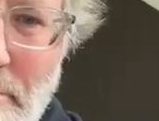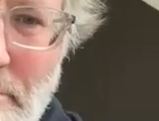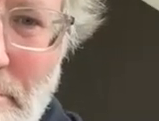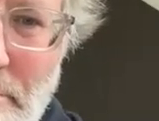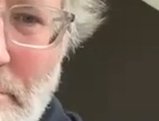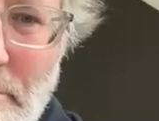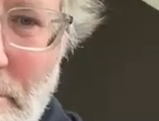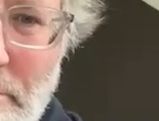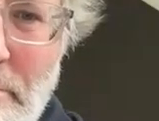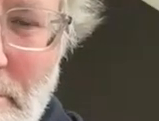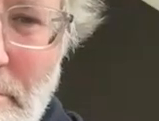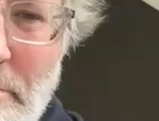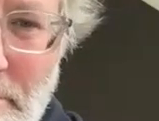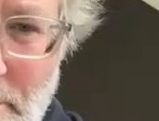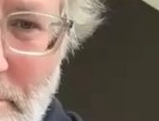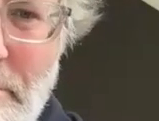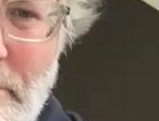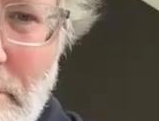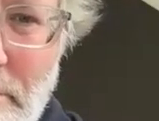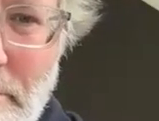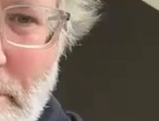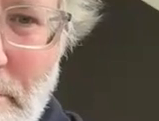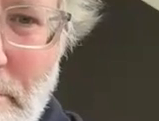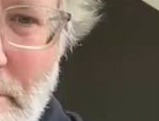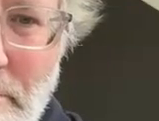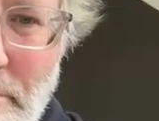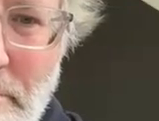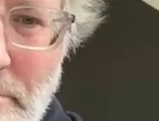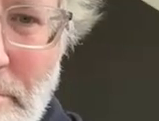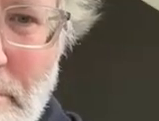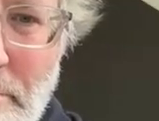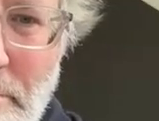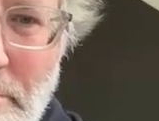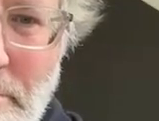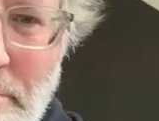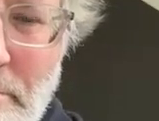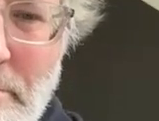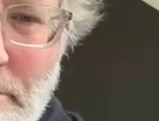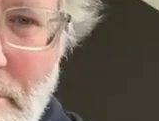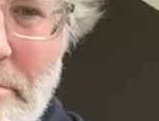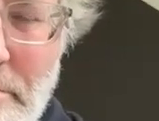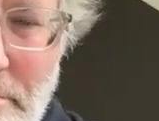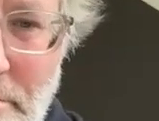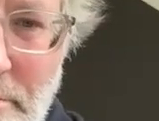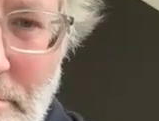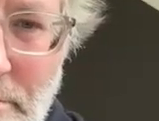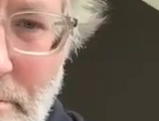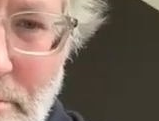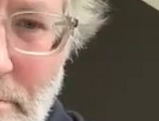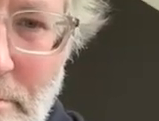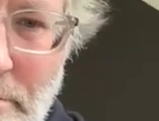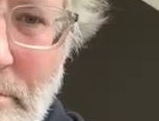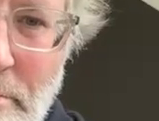you know when i gave this talk last weekend to the junior model united nations academy we talked about that because i you know